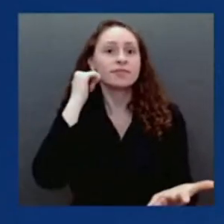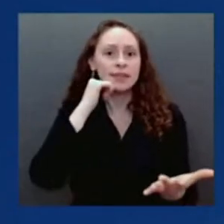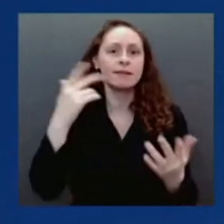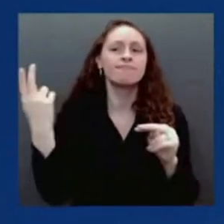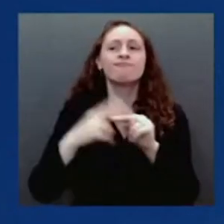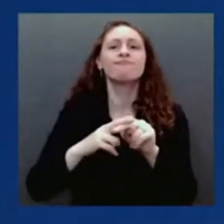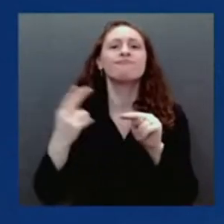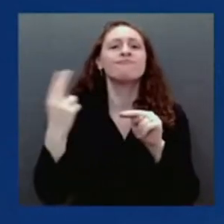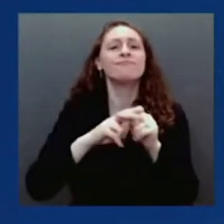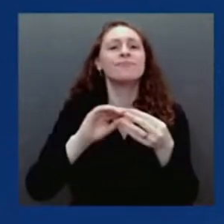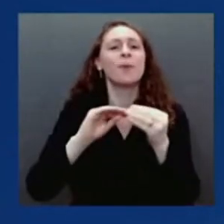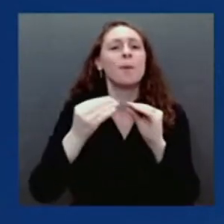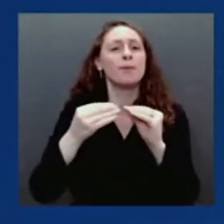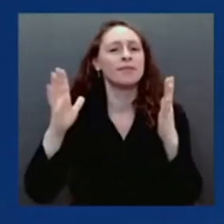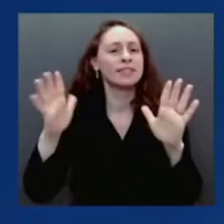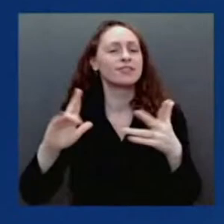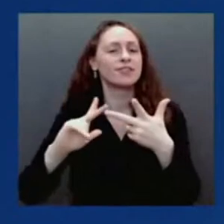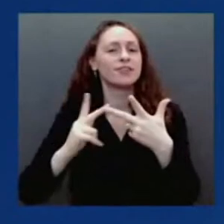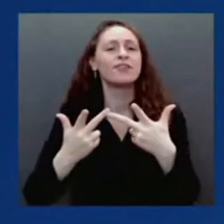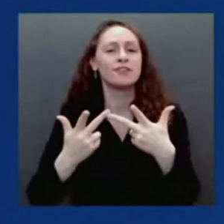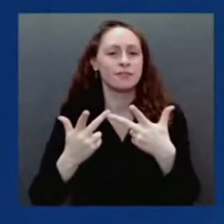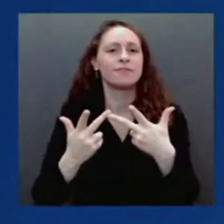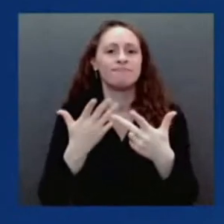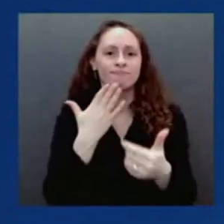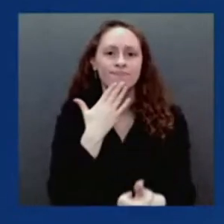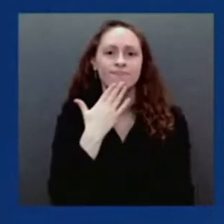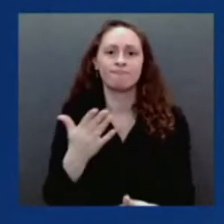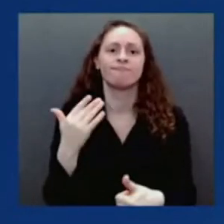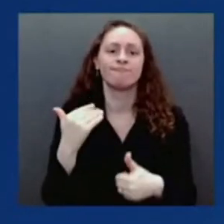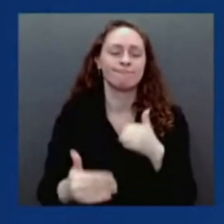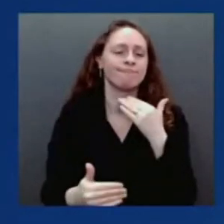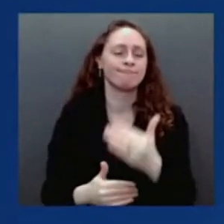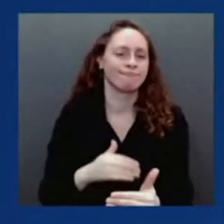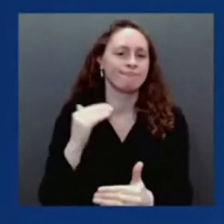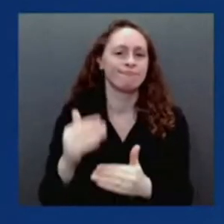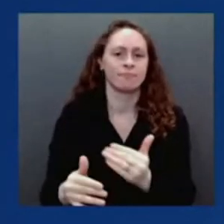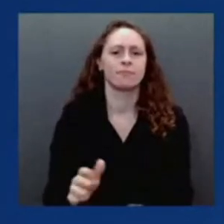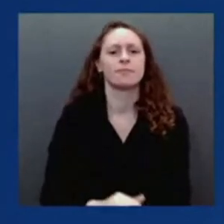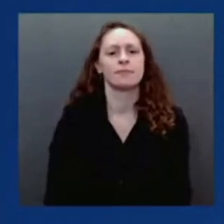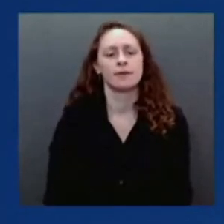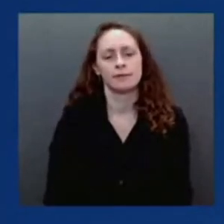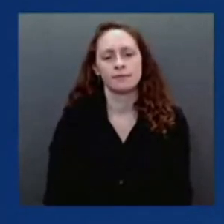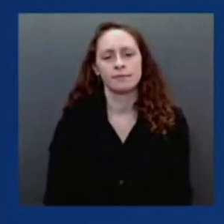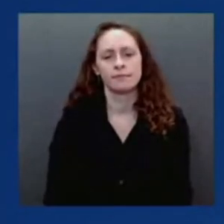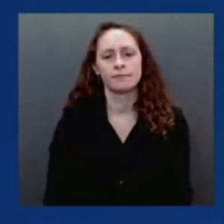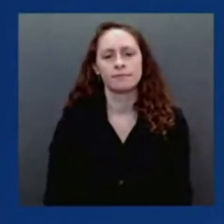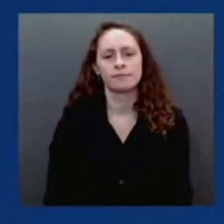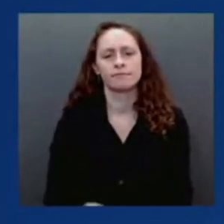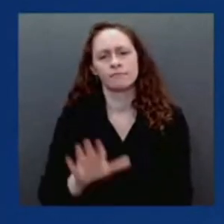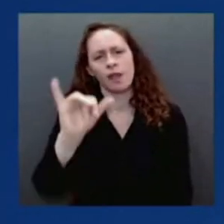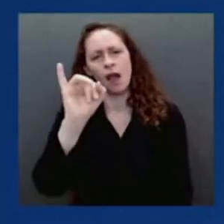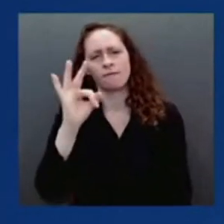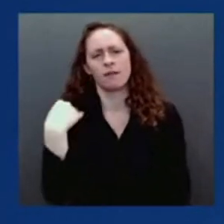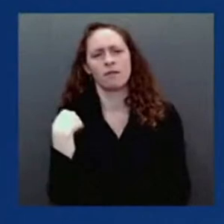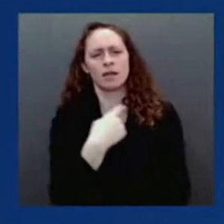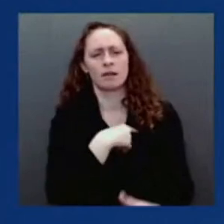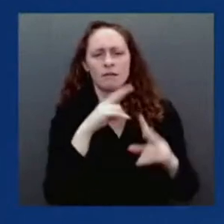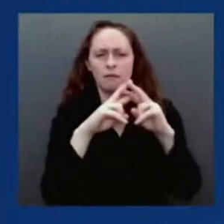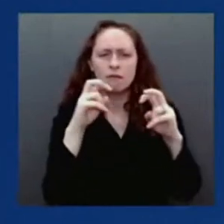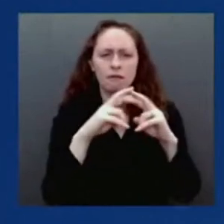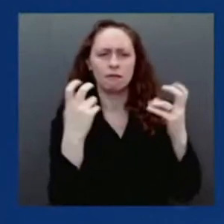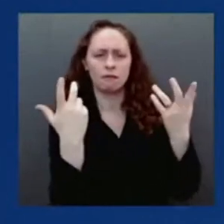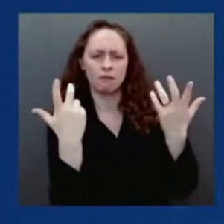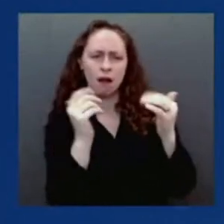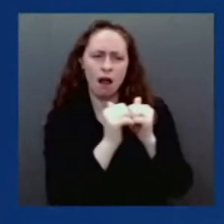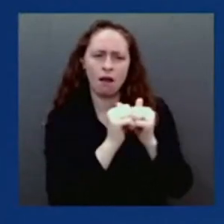hospitalizations and deaths increased in a similar pattern. Strikingly, when we compare the past month, when Omicron was